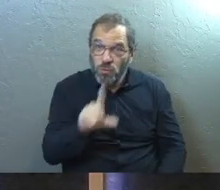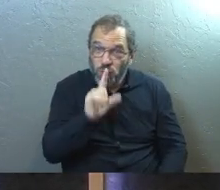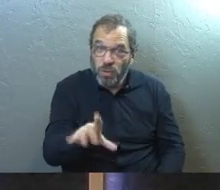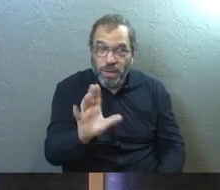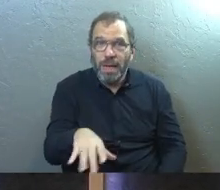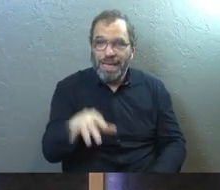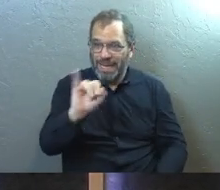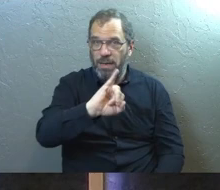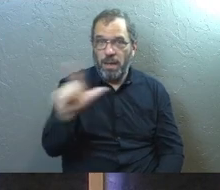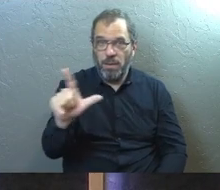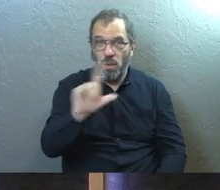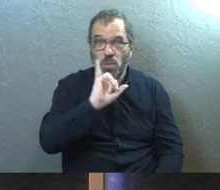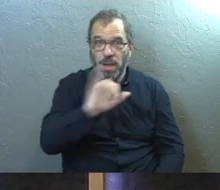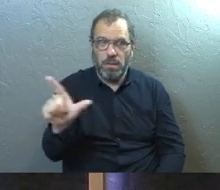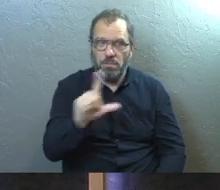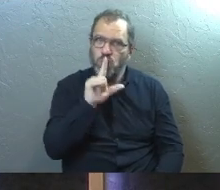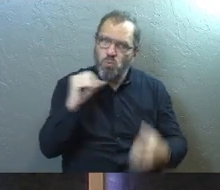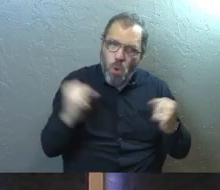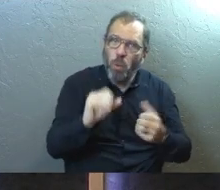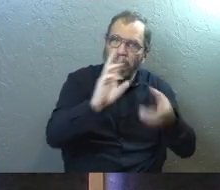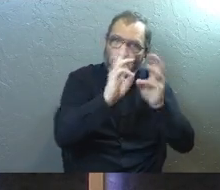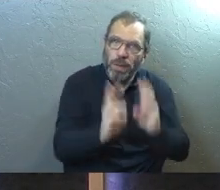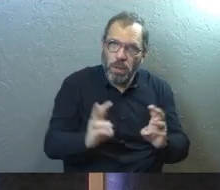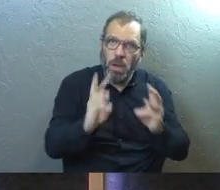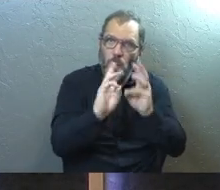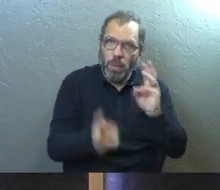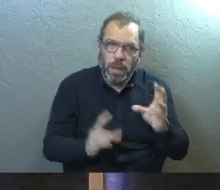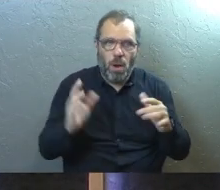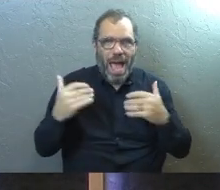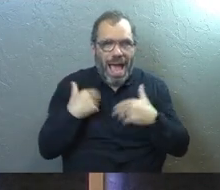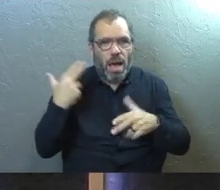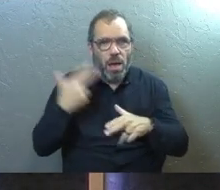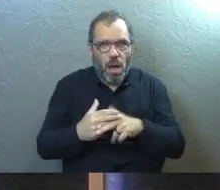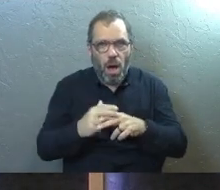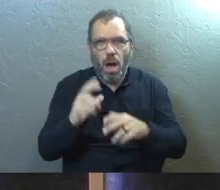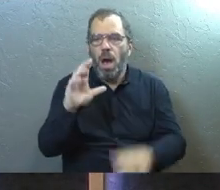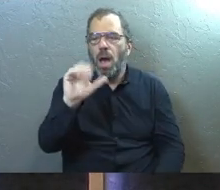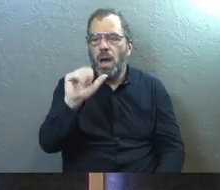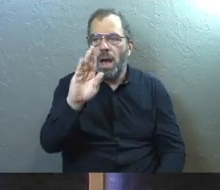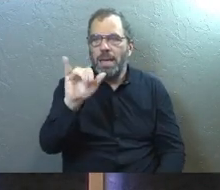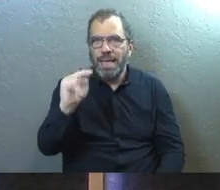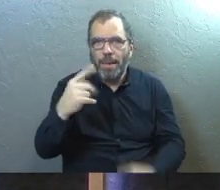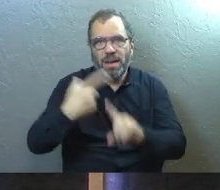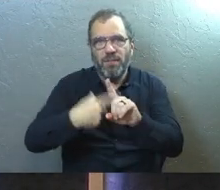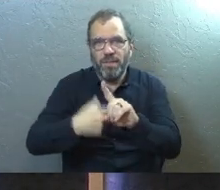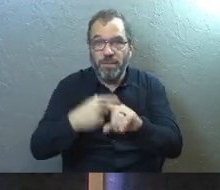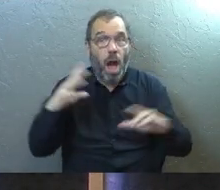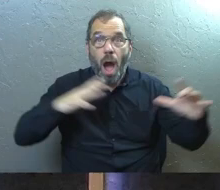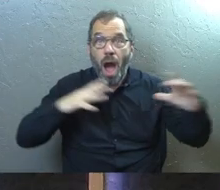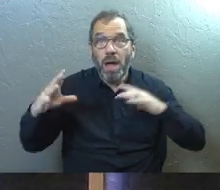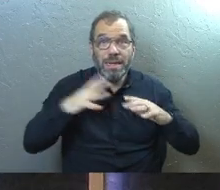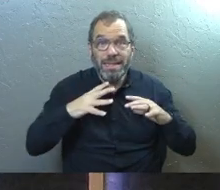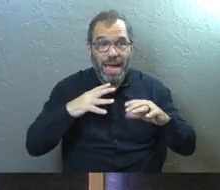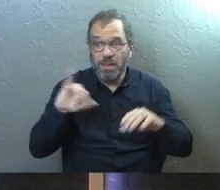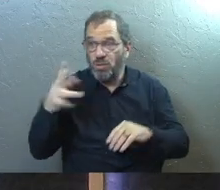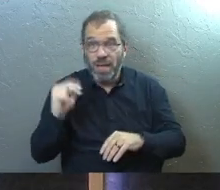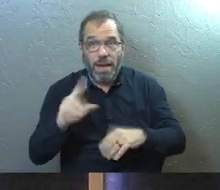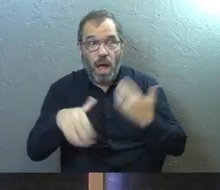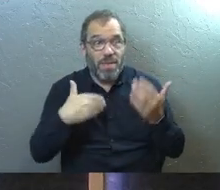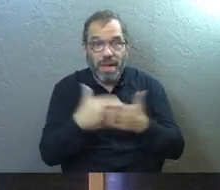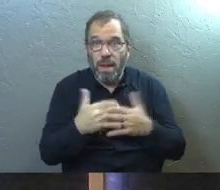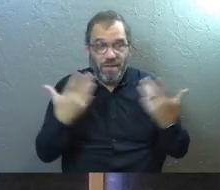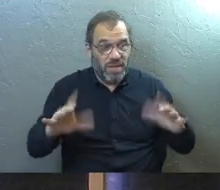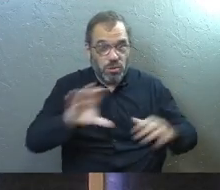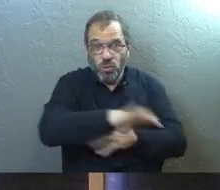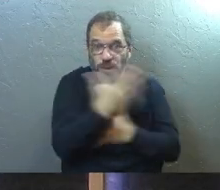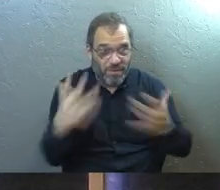true in Illinois, got really, really cold during the winter. And we had this thing we'd call cabin fever. You'd hit the holidays and you'd hit January. all of